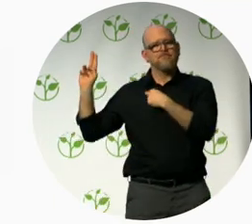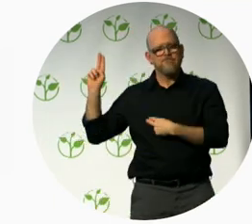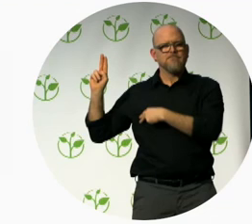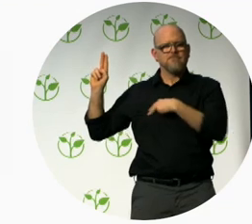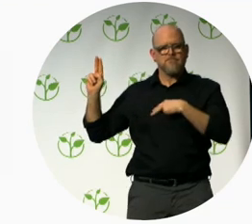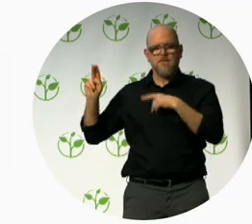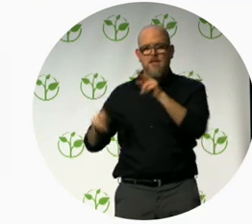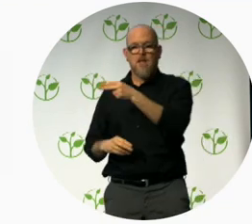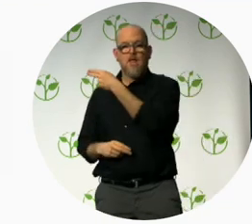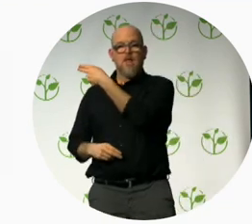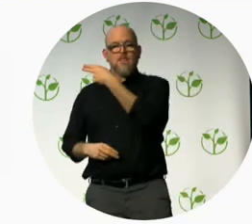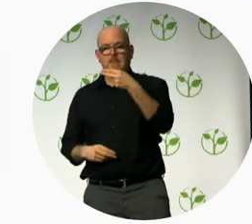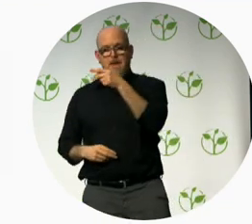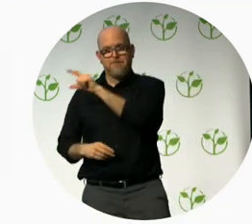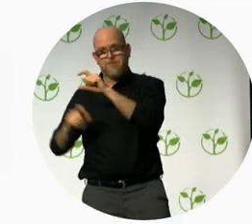Thank you